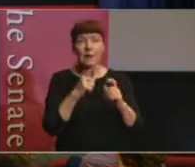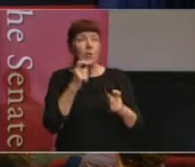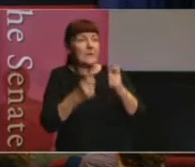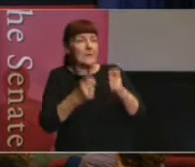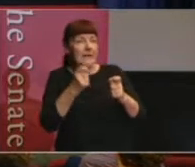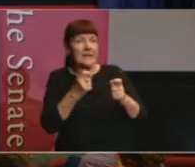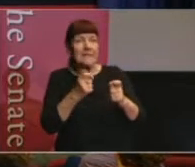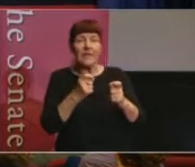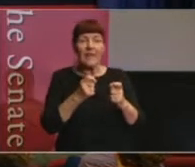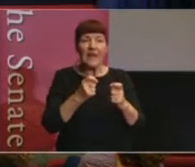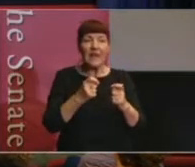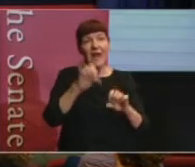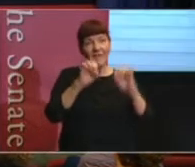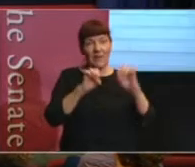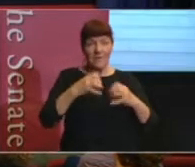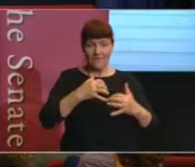framework that I discussed.